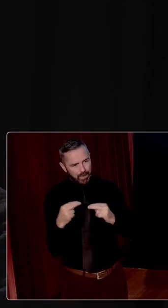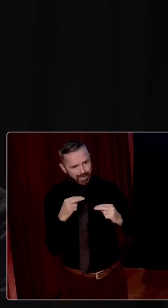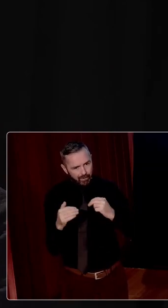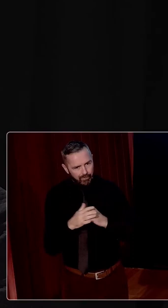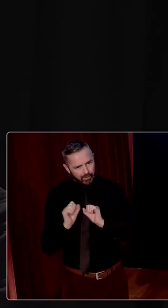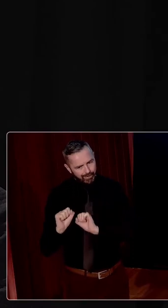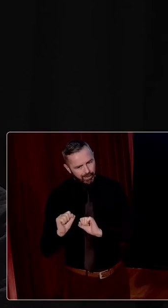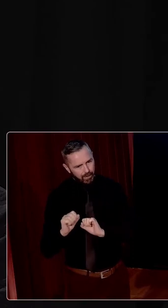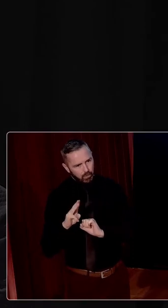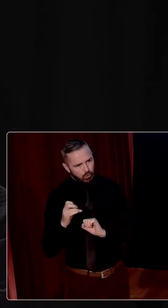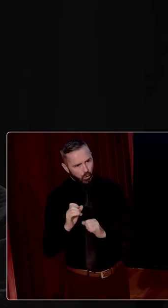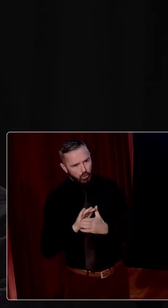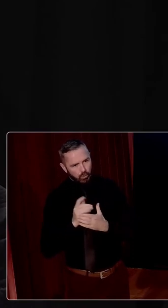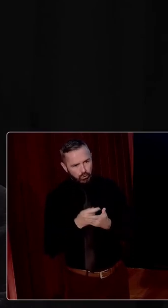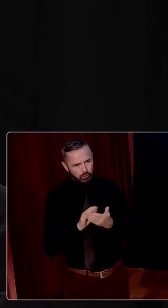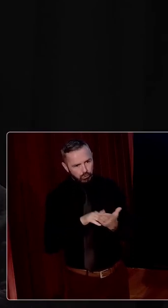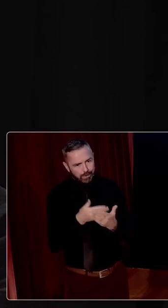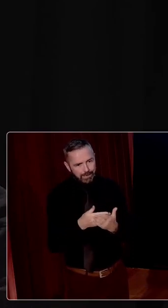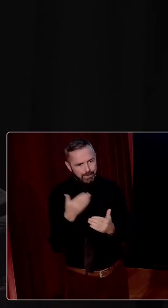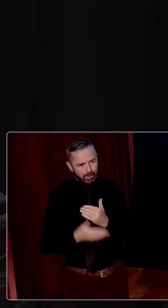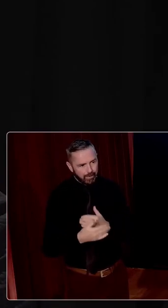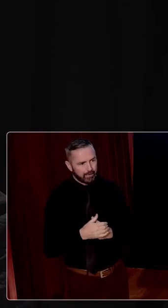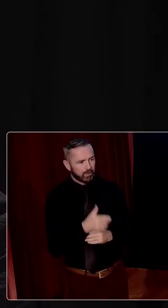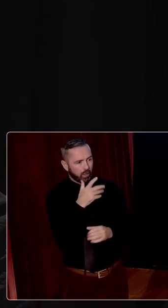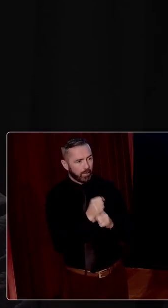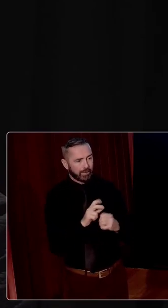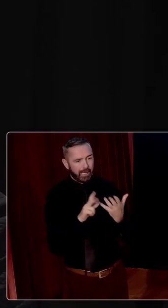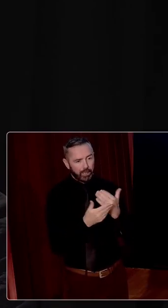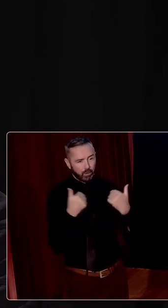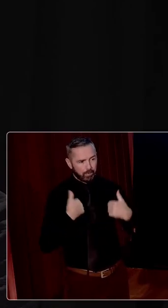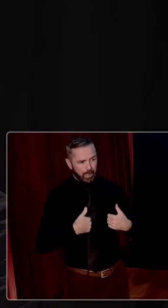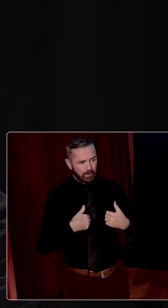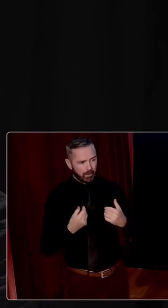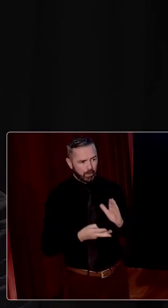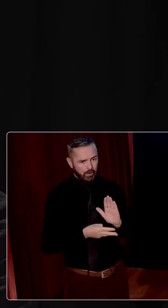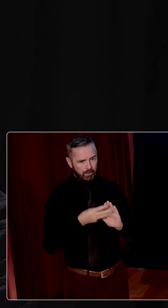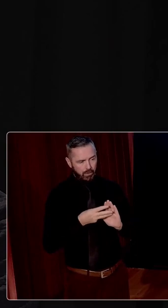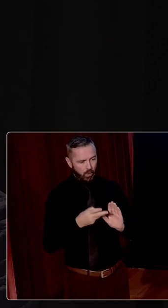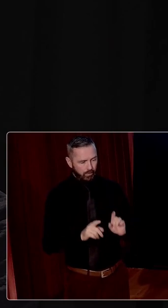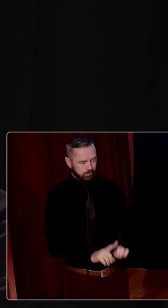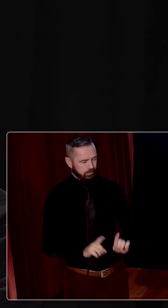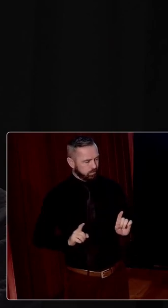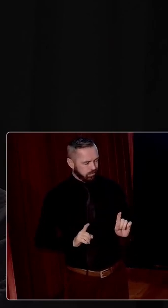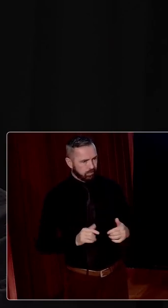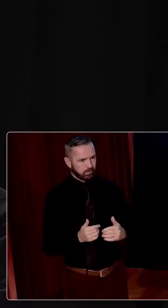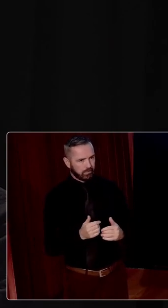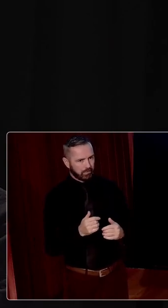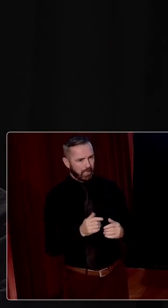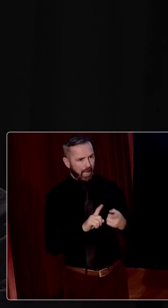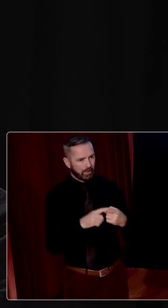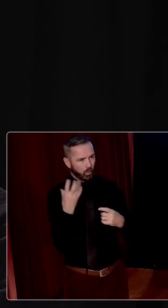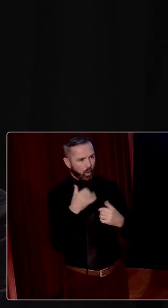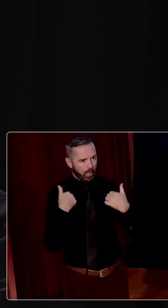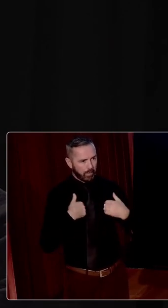memorable image of eight young men in City Hall standing amidst the ruins of one administration. With the foundations of another not yet built. And wild men